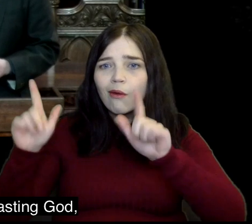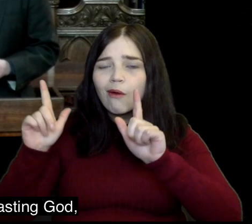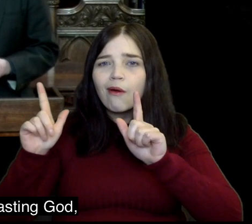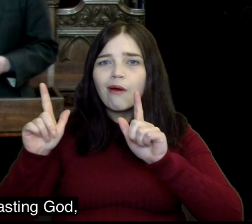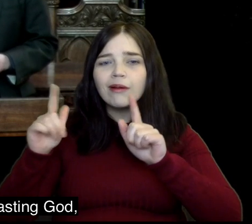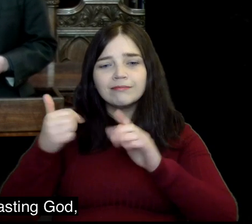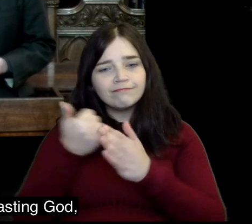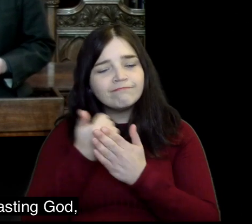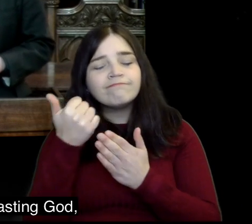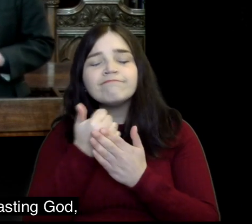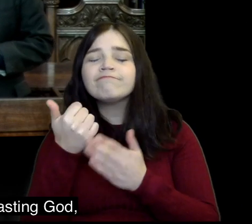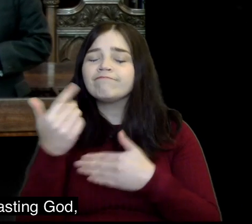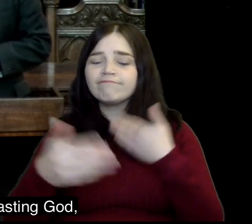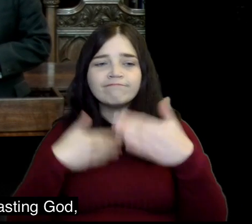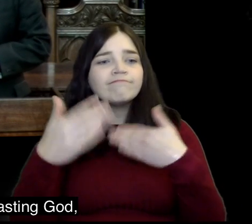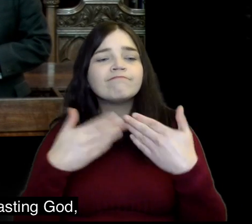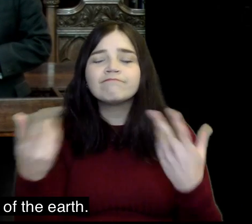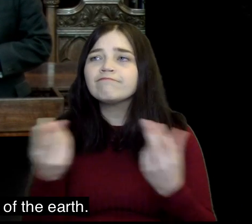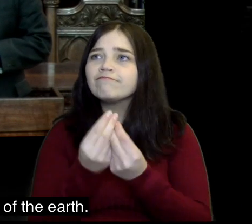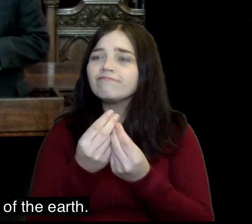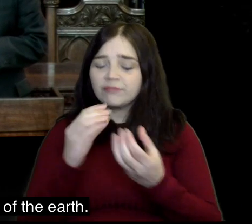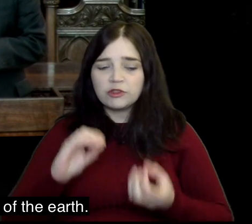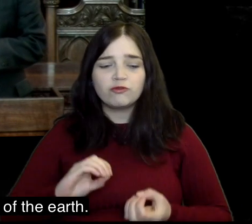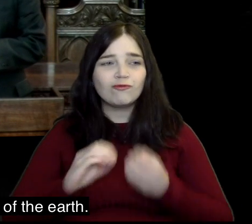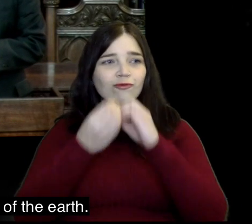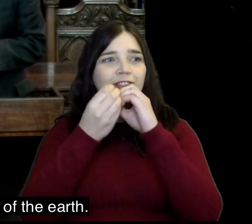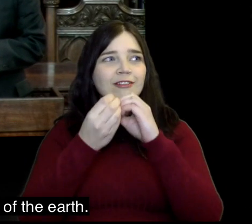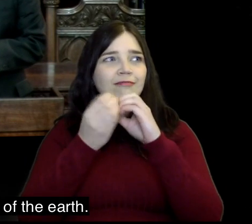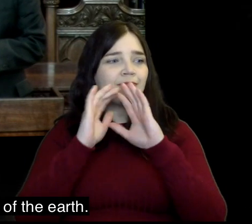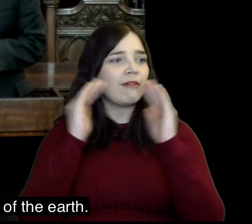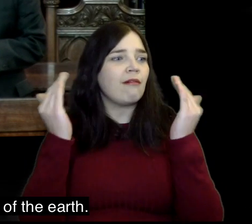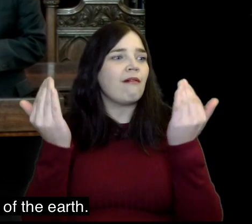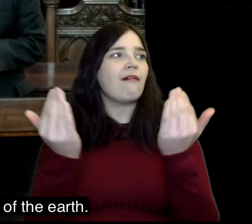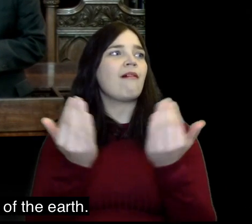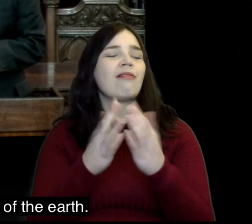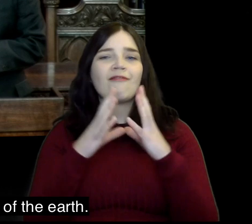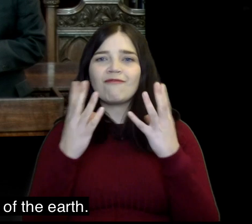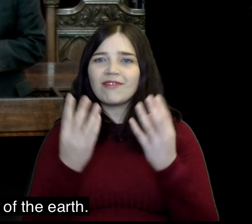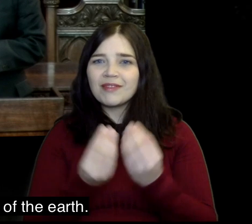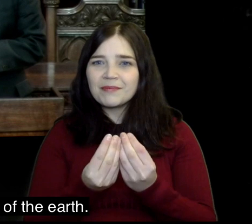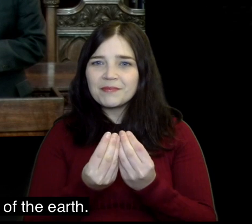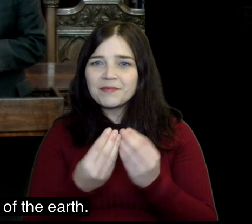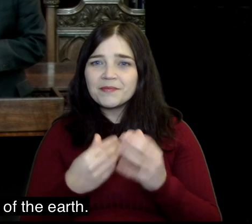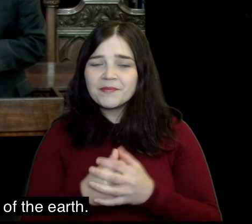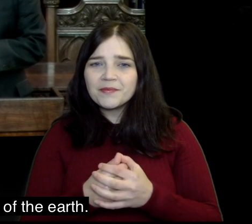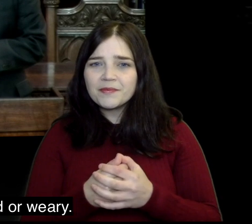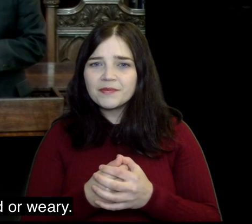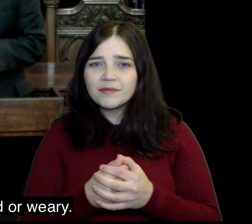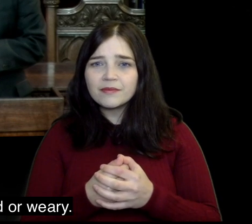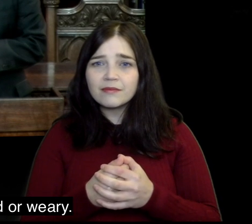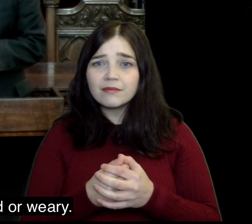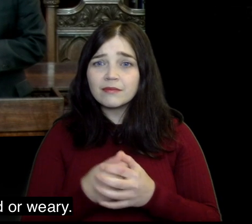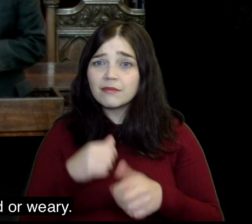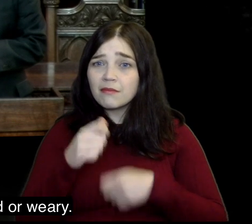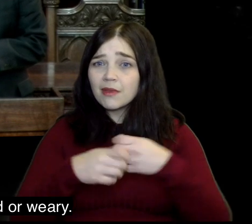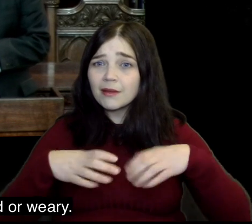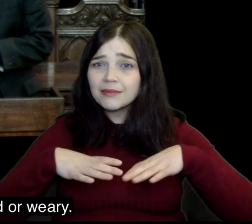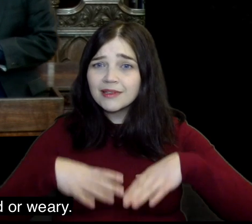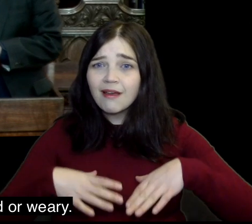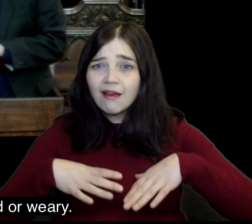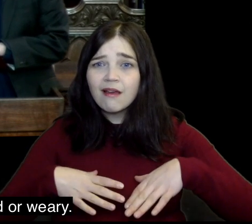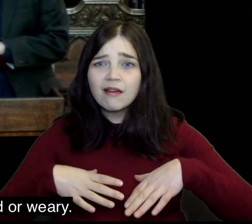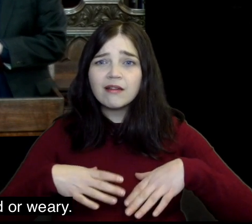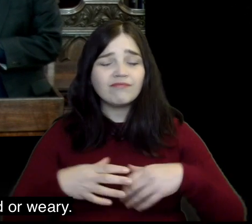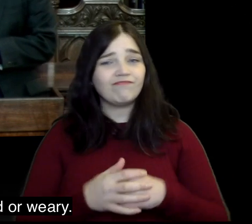The Lord is the everlasting God, the creator of the the ends of the earth. He will not grow